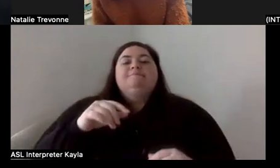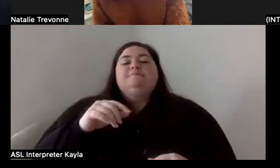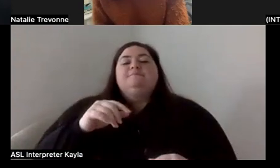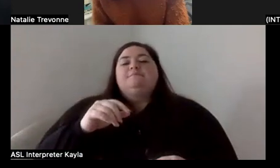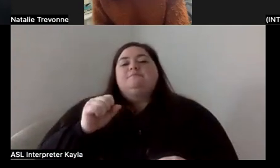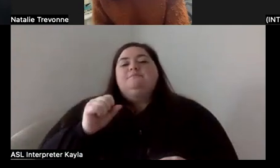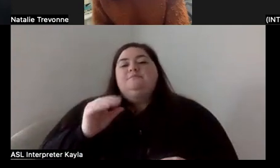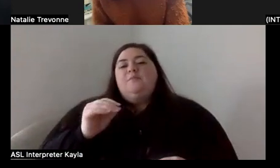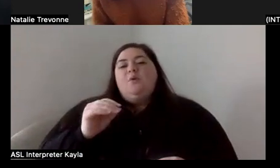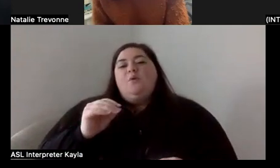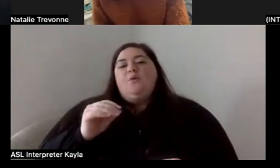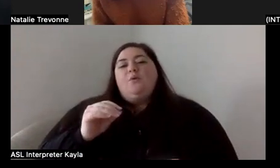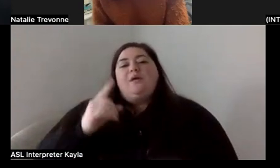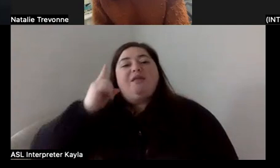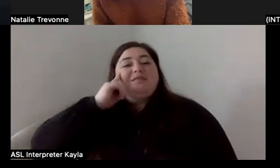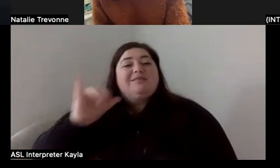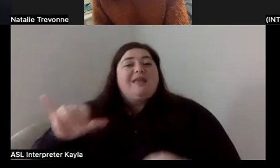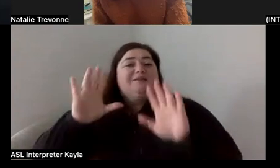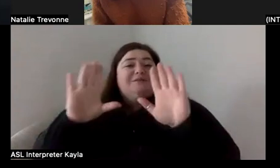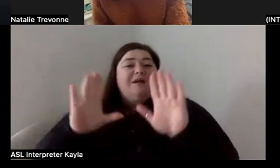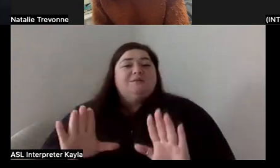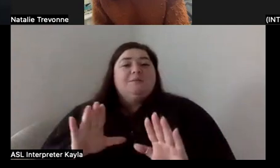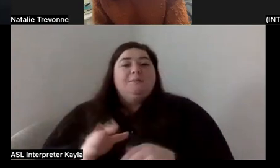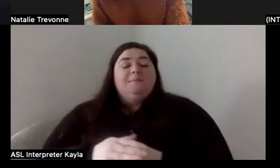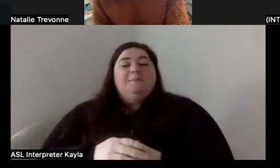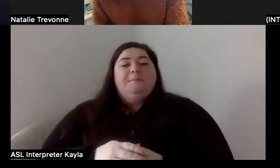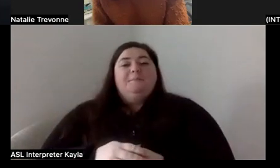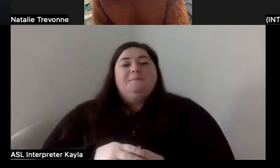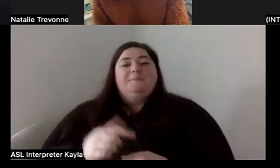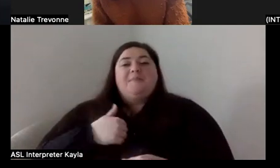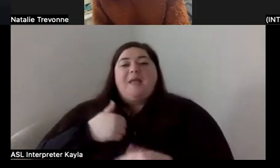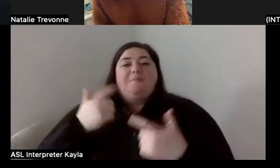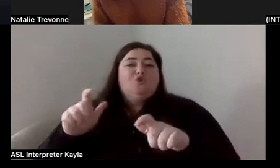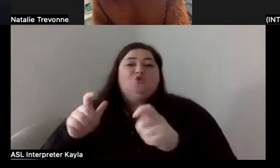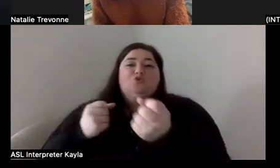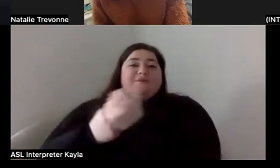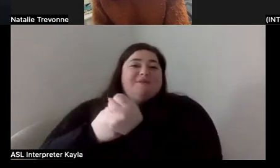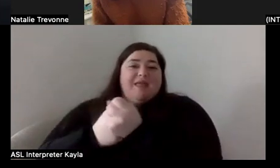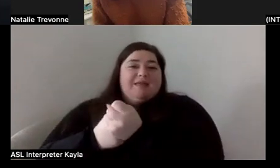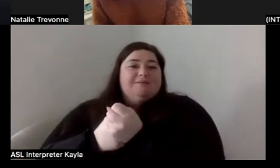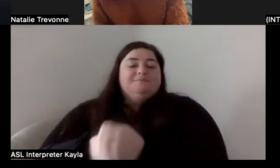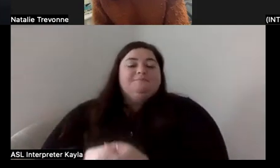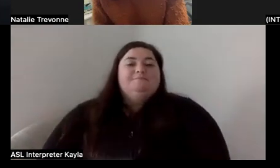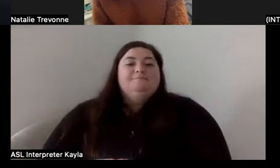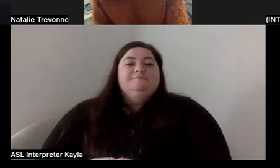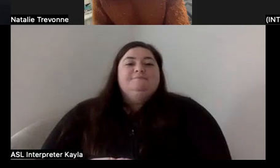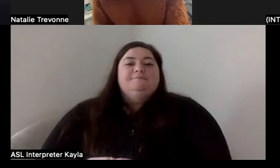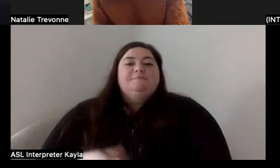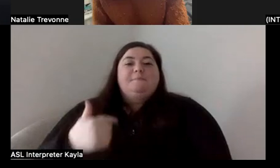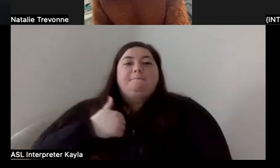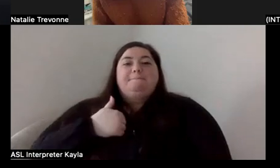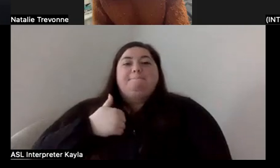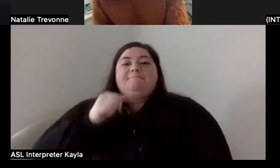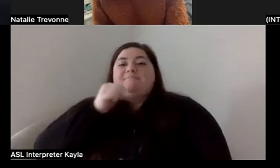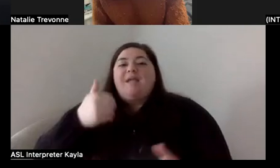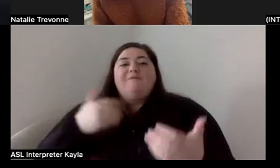So I thought it was awesome, you know. And, you know, I'm a huge fan of him. You know, I haven't